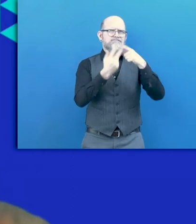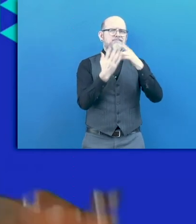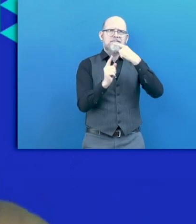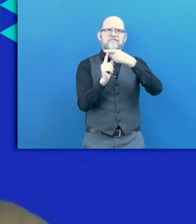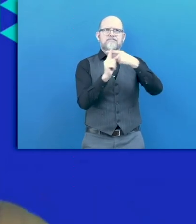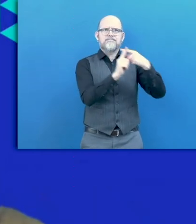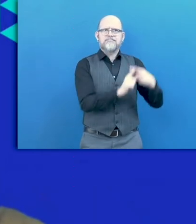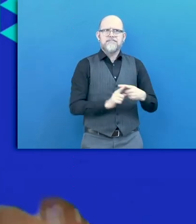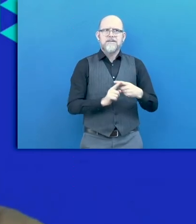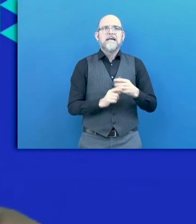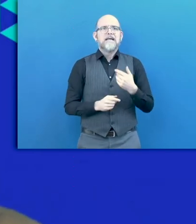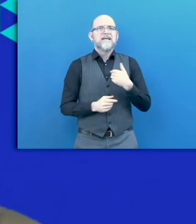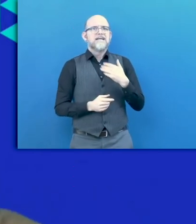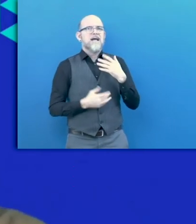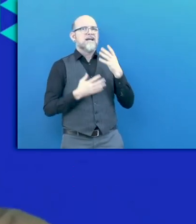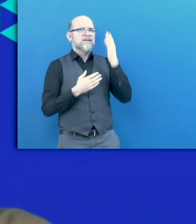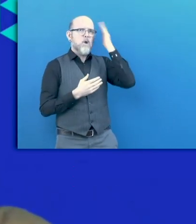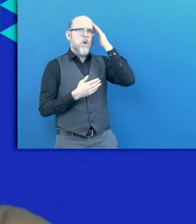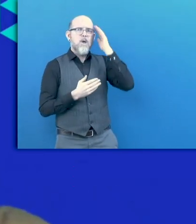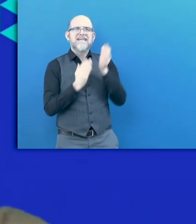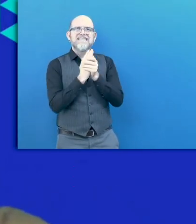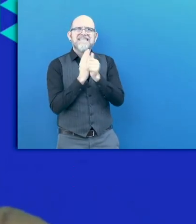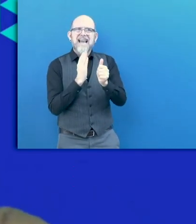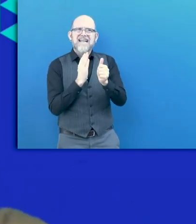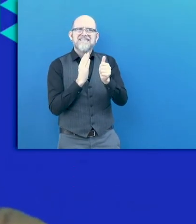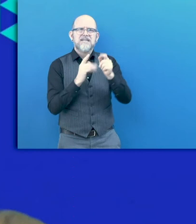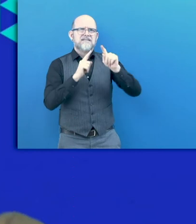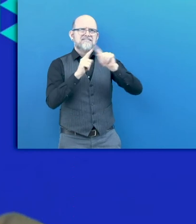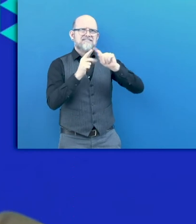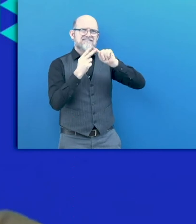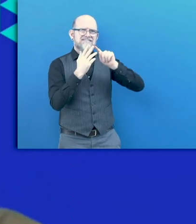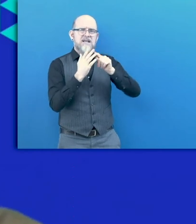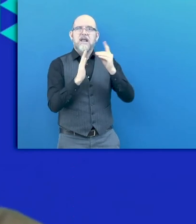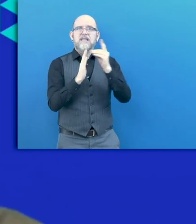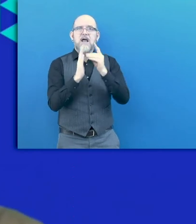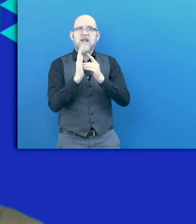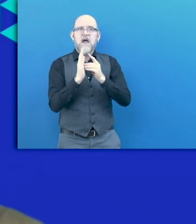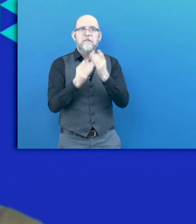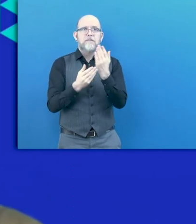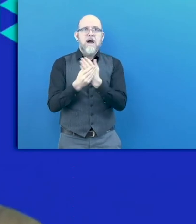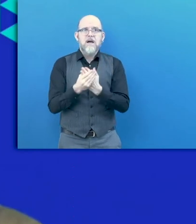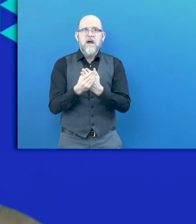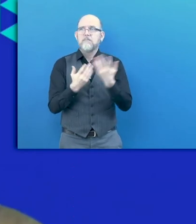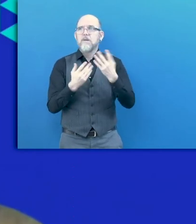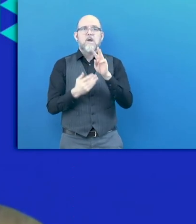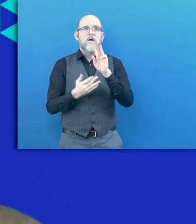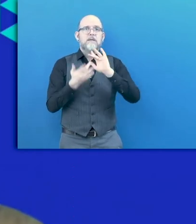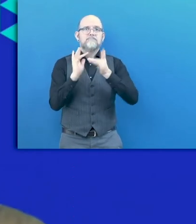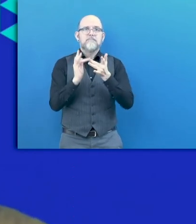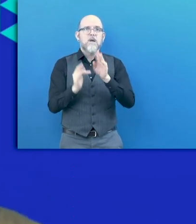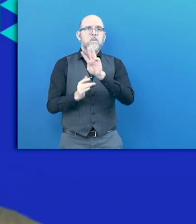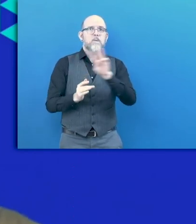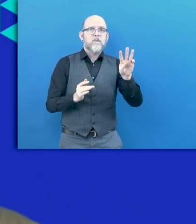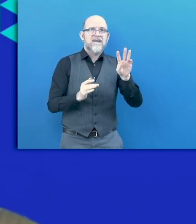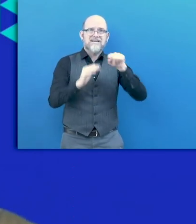on different webpages, including our own ILOGBDN webpage, resources that can help employers to see